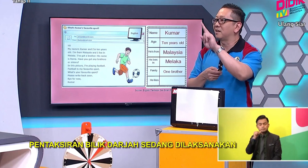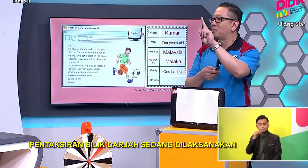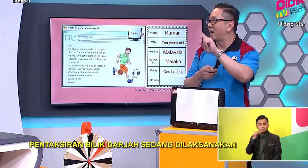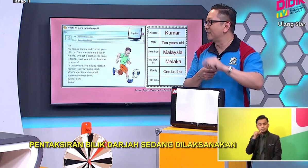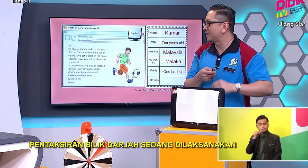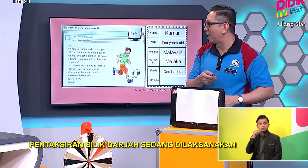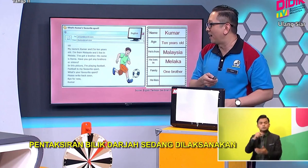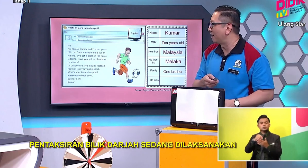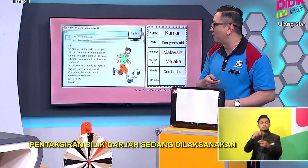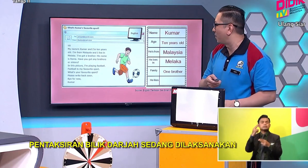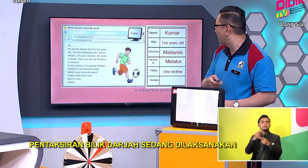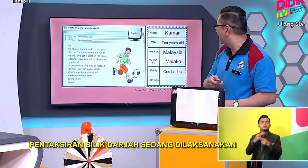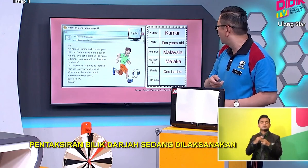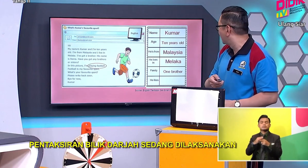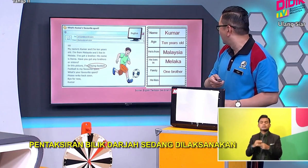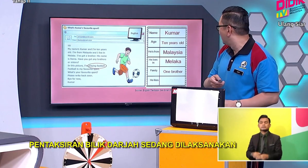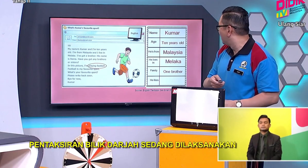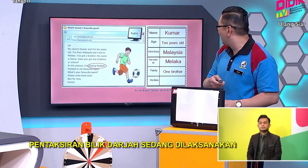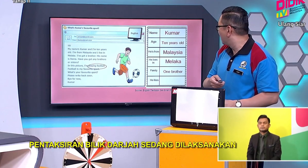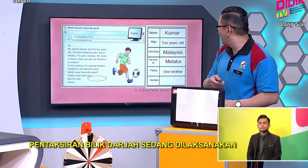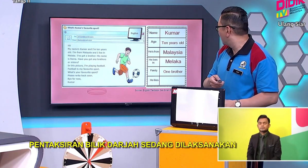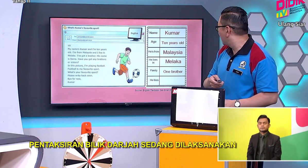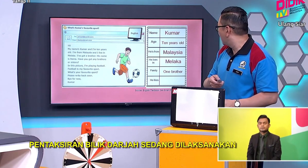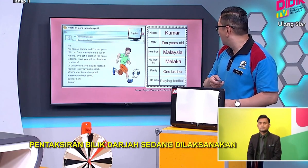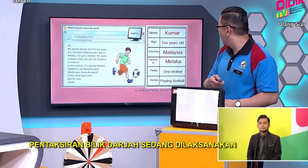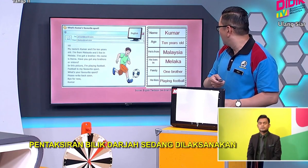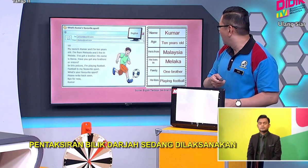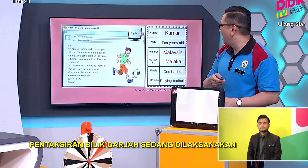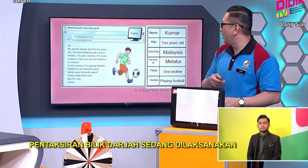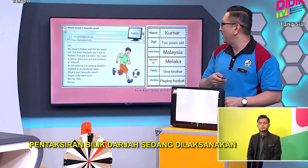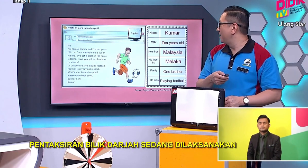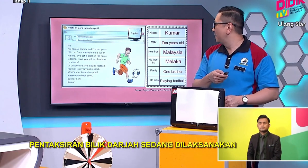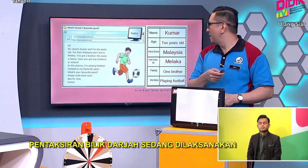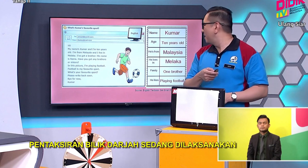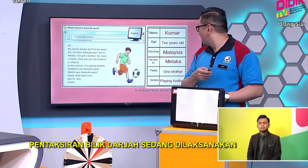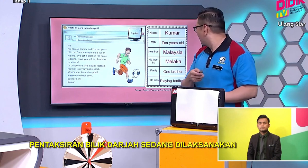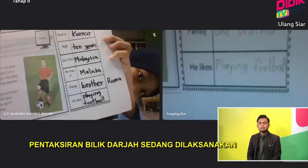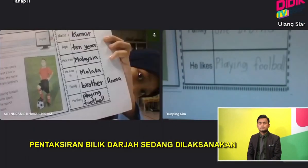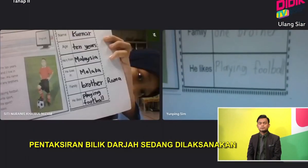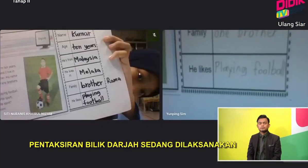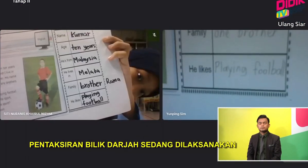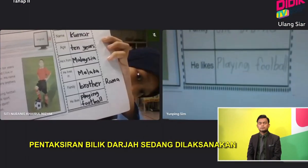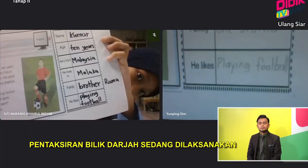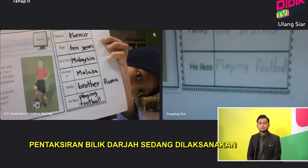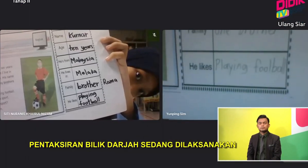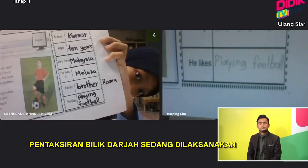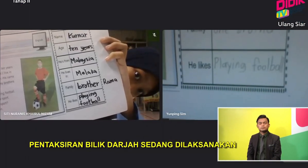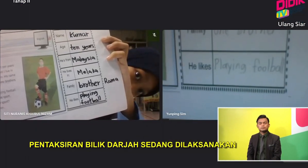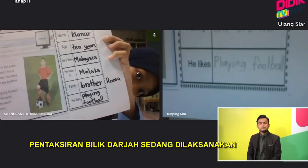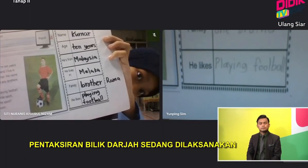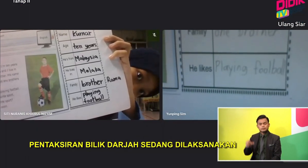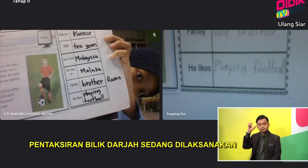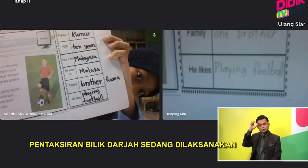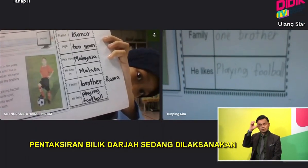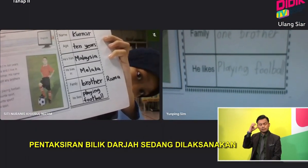Okay, extra one star for Anies. Okay. And then, he likes to play